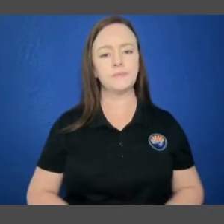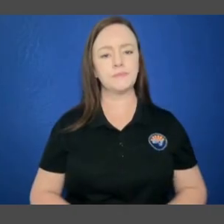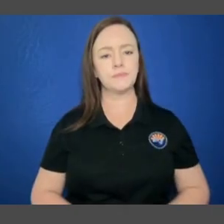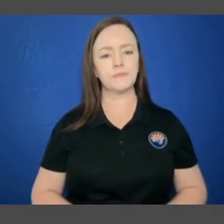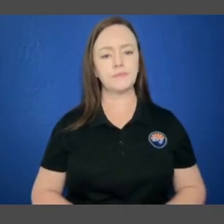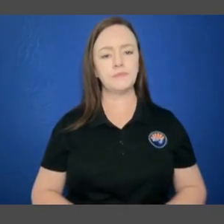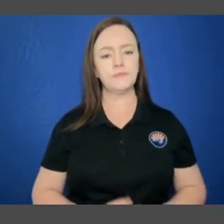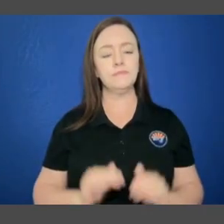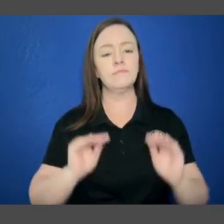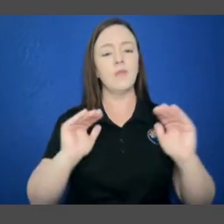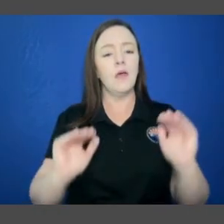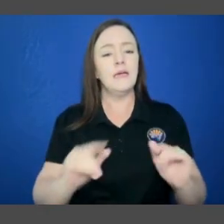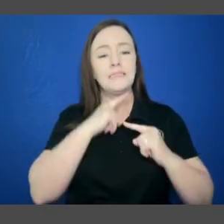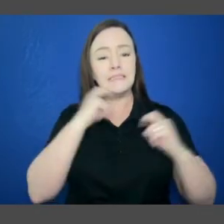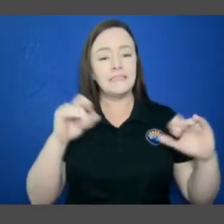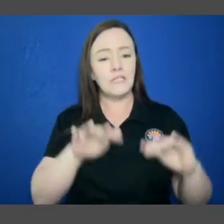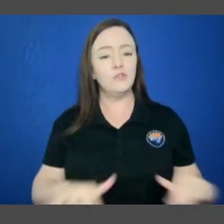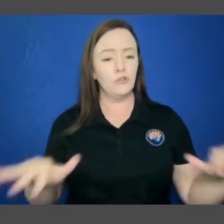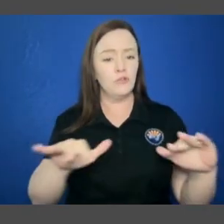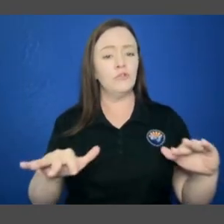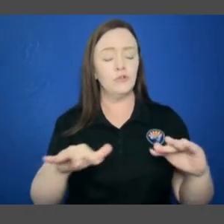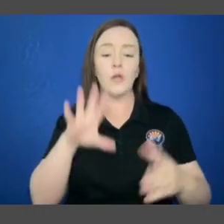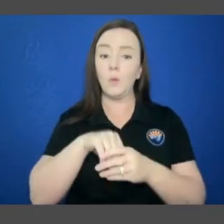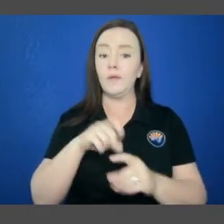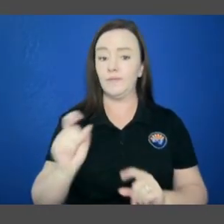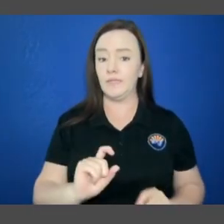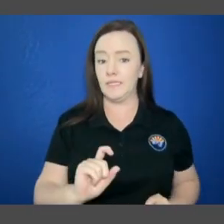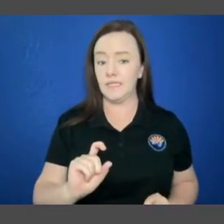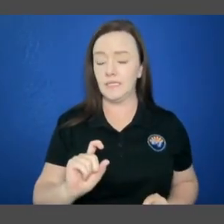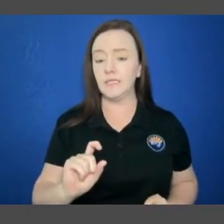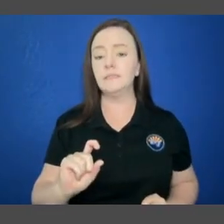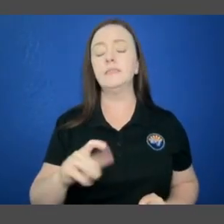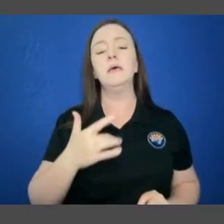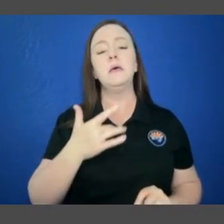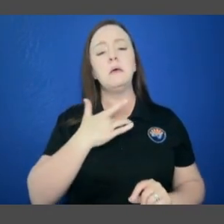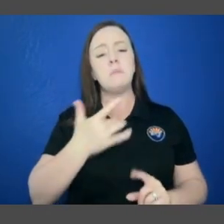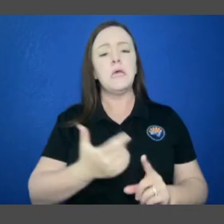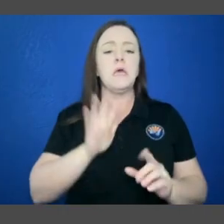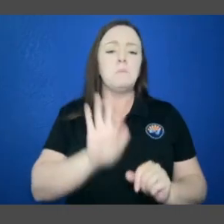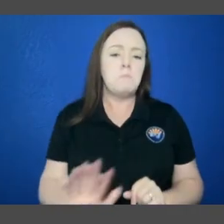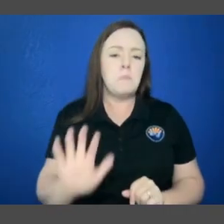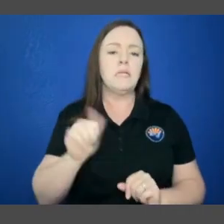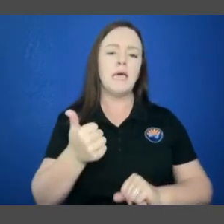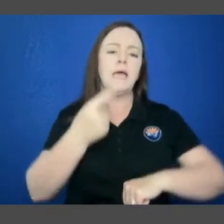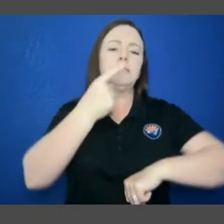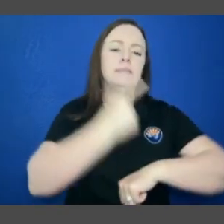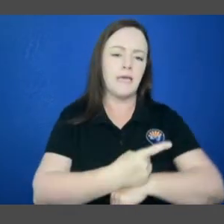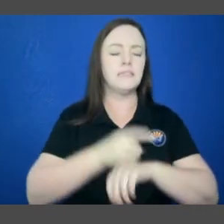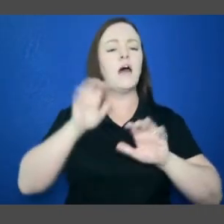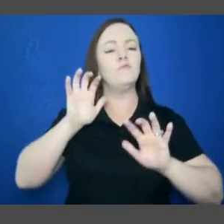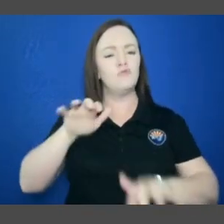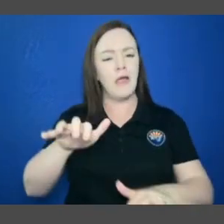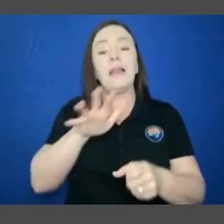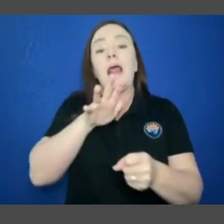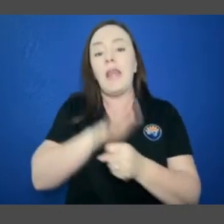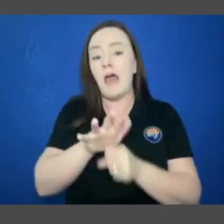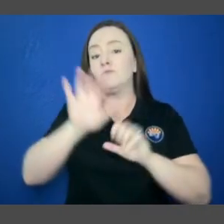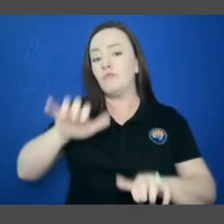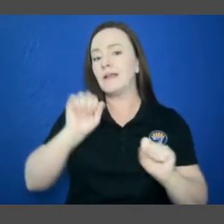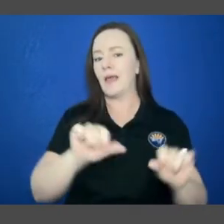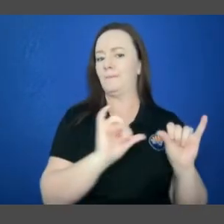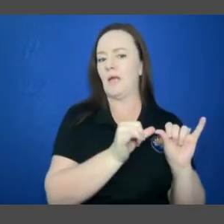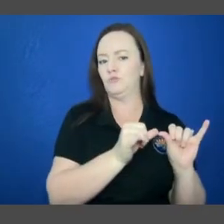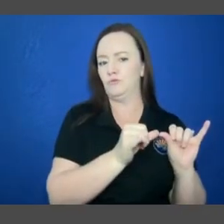The lower desert areas, including Phoenix, see about 10 days of measurable rainfall during the monsoon,